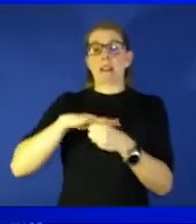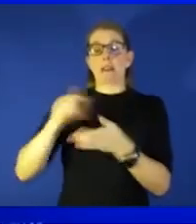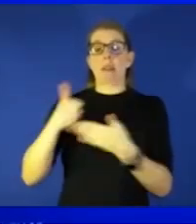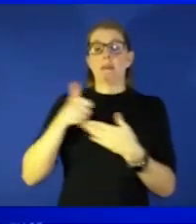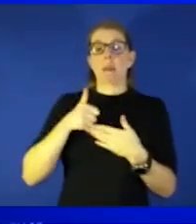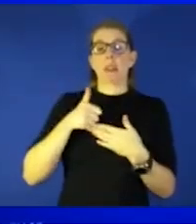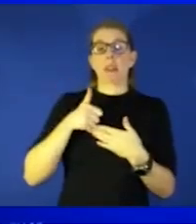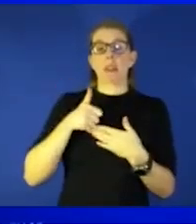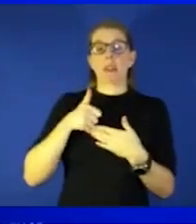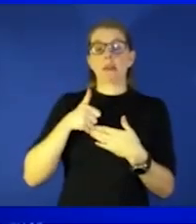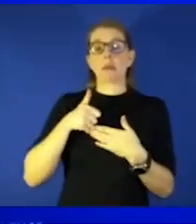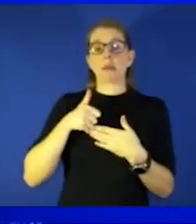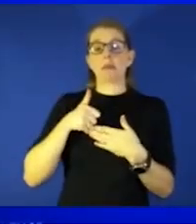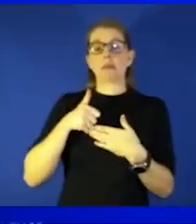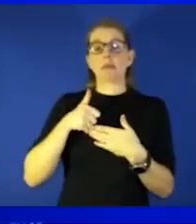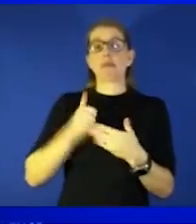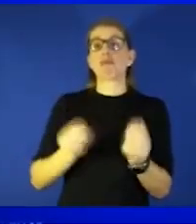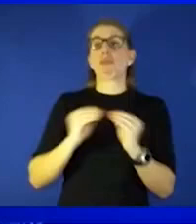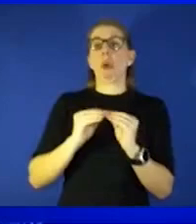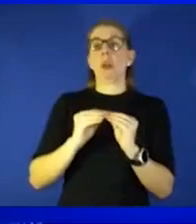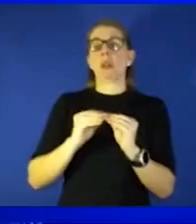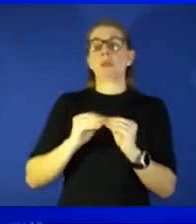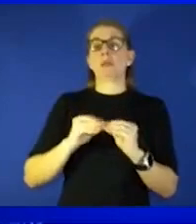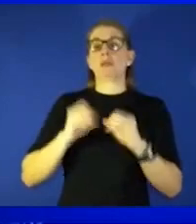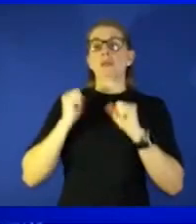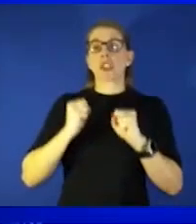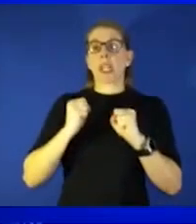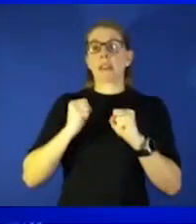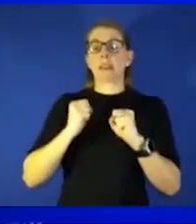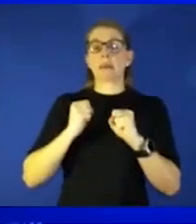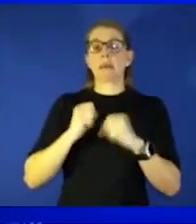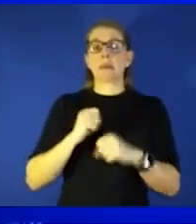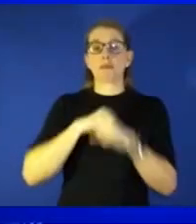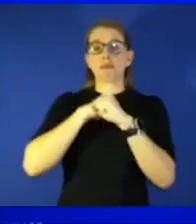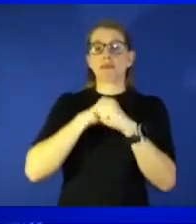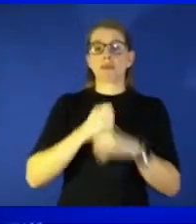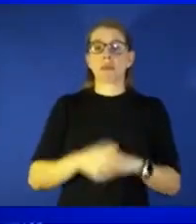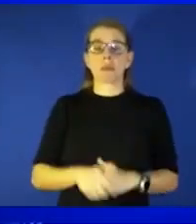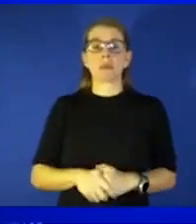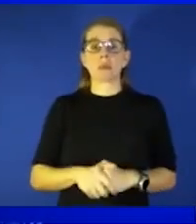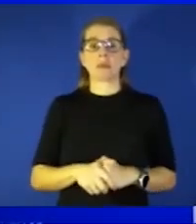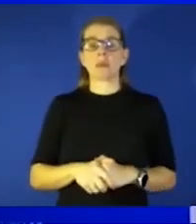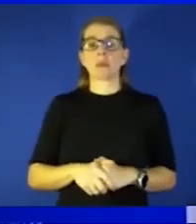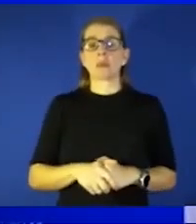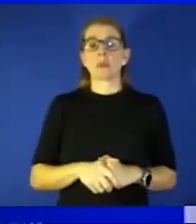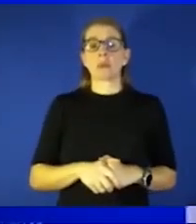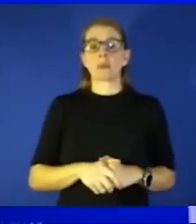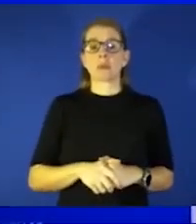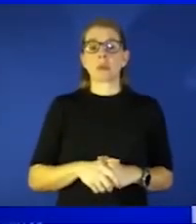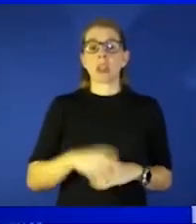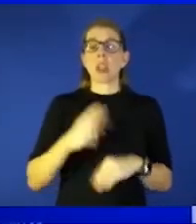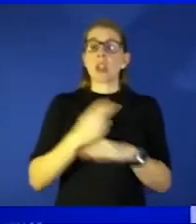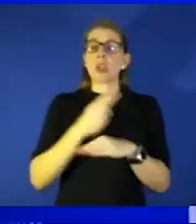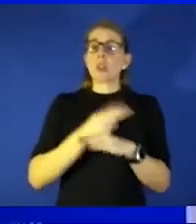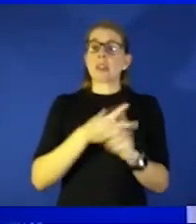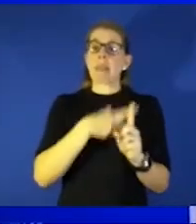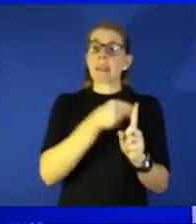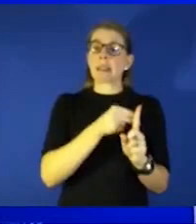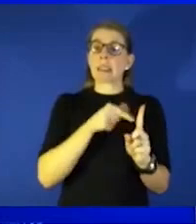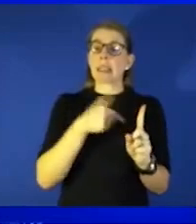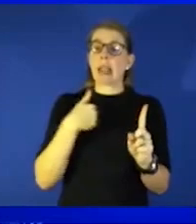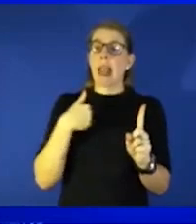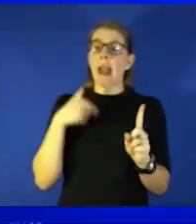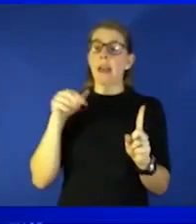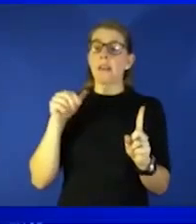uh be more protected from severe disease even though we are using vaccines that have the ancestral